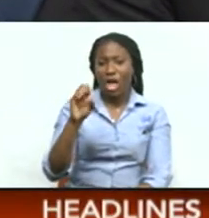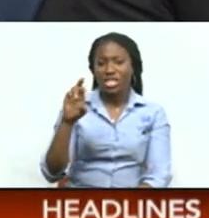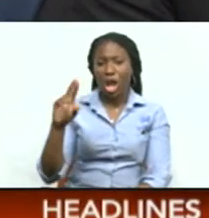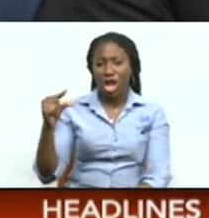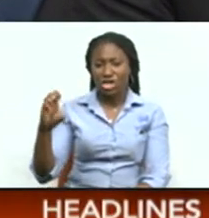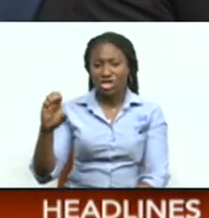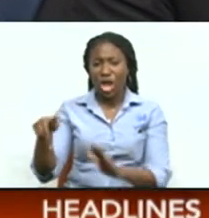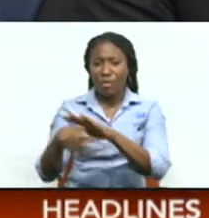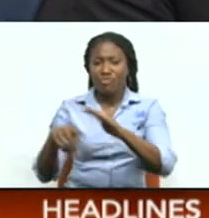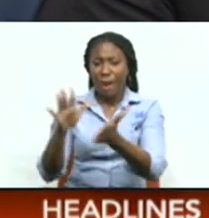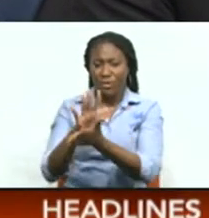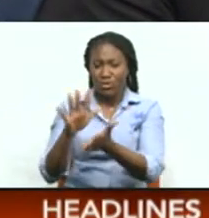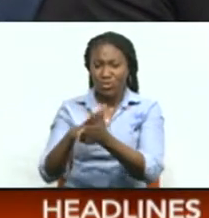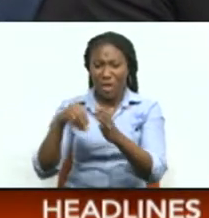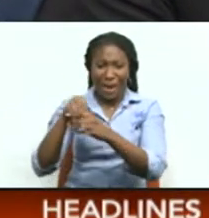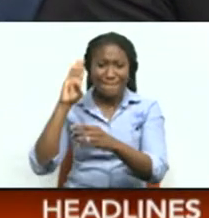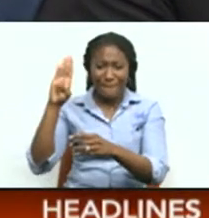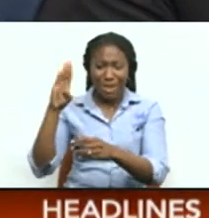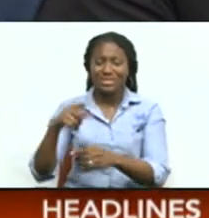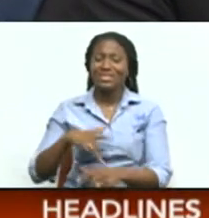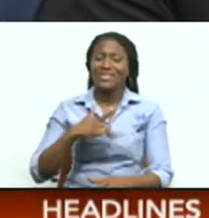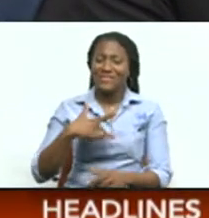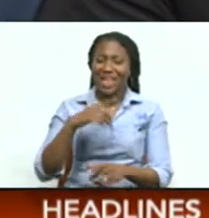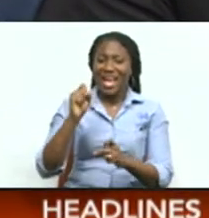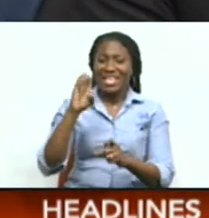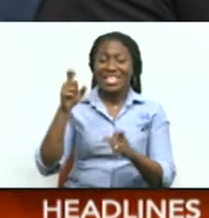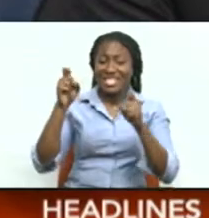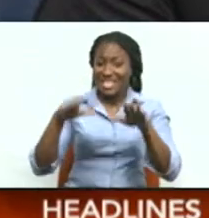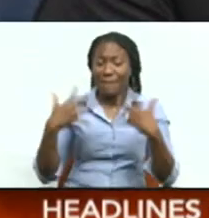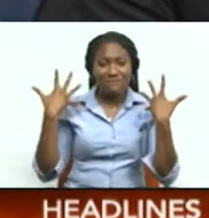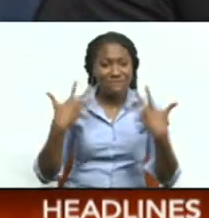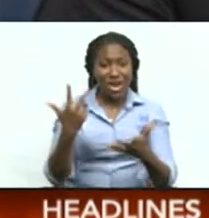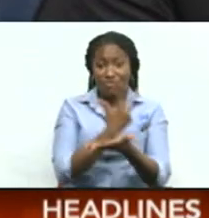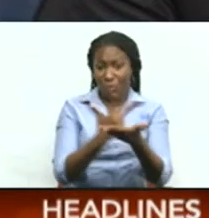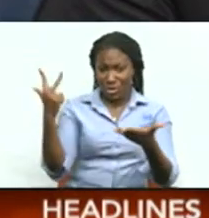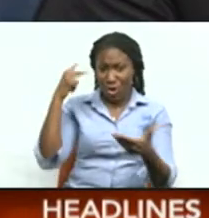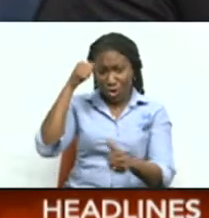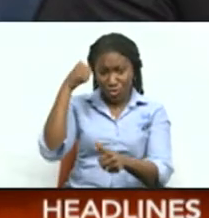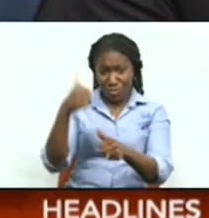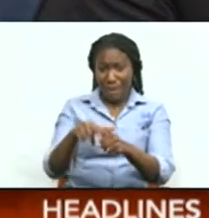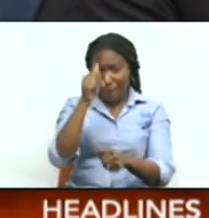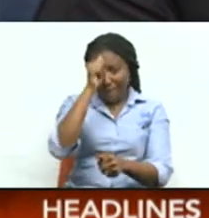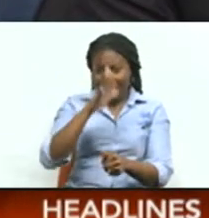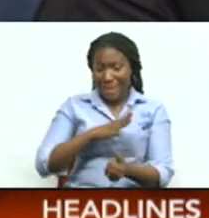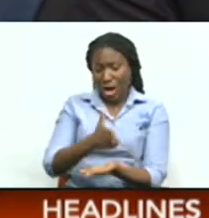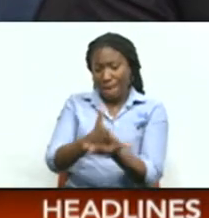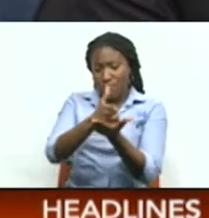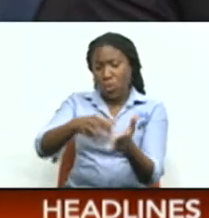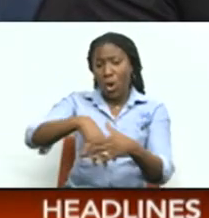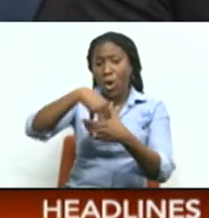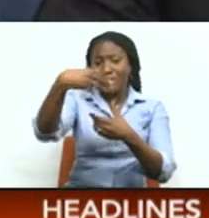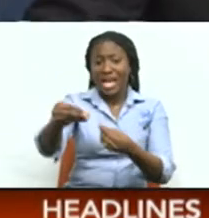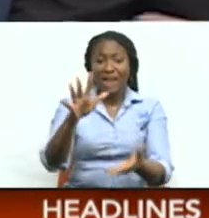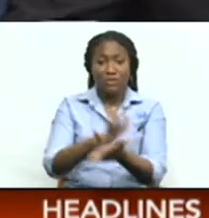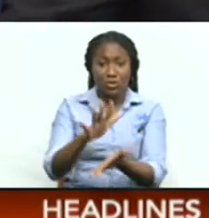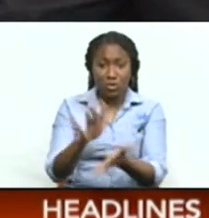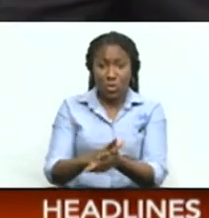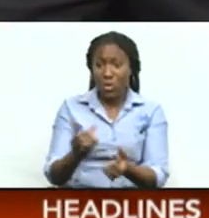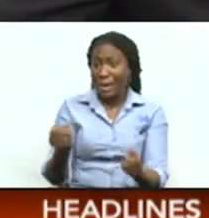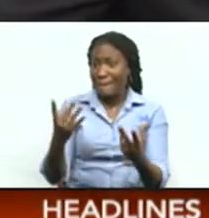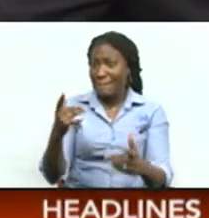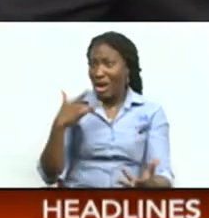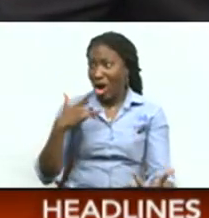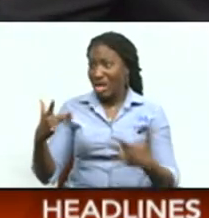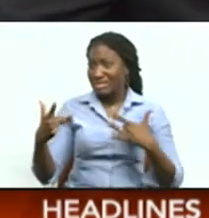School feel now that essay exam is finally over. Almost three weeks ago, you'd remember a man was shot dead outside of the school, raising concerns among